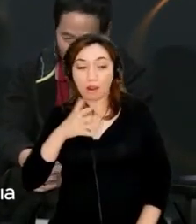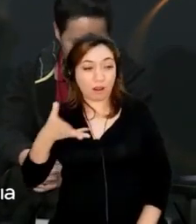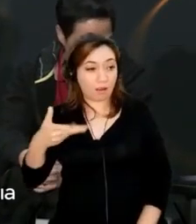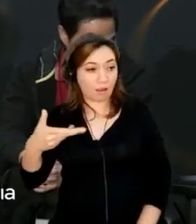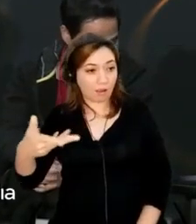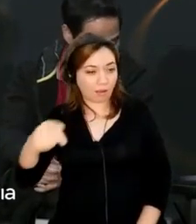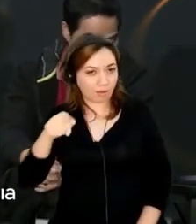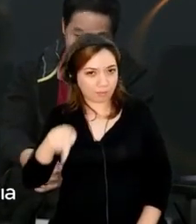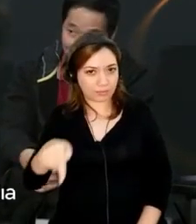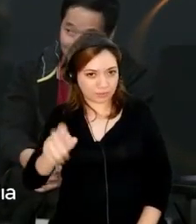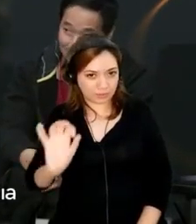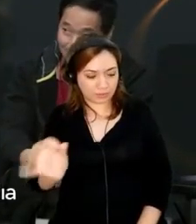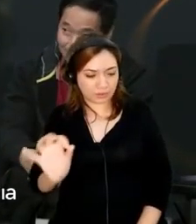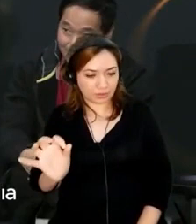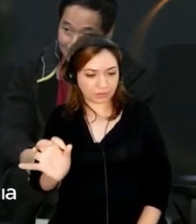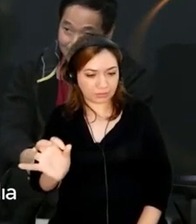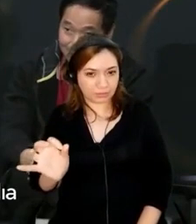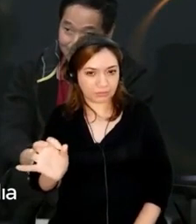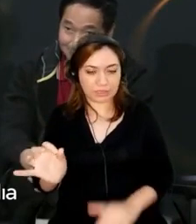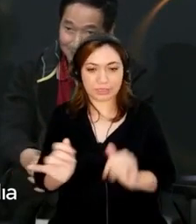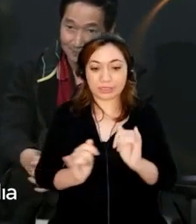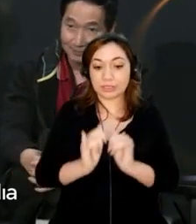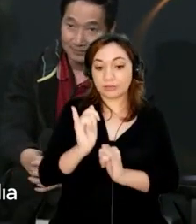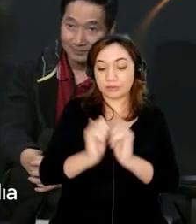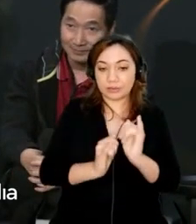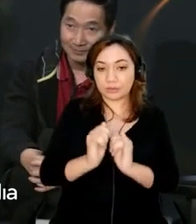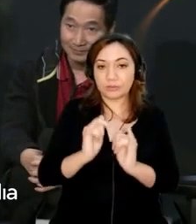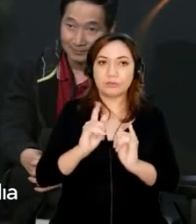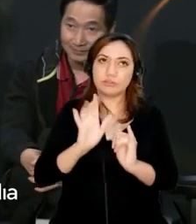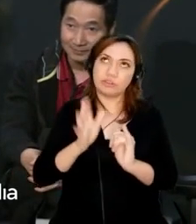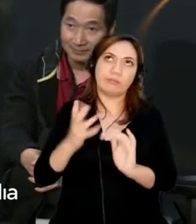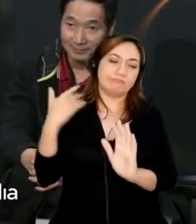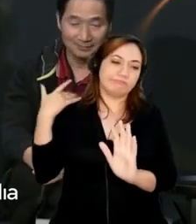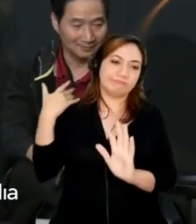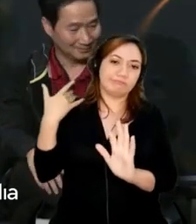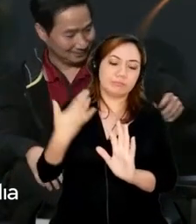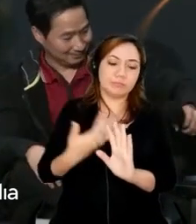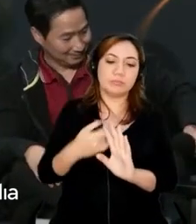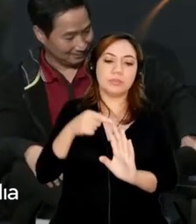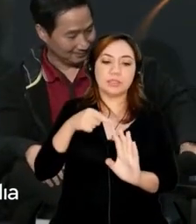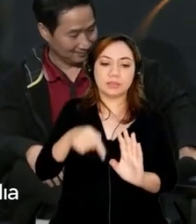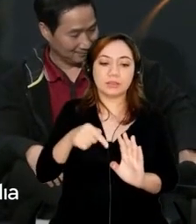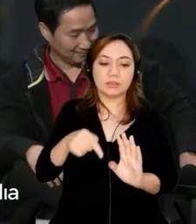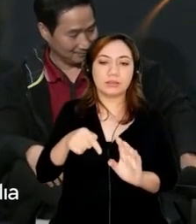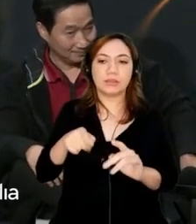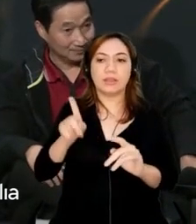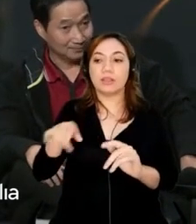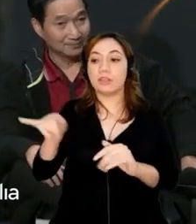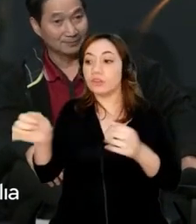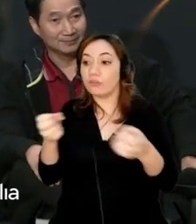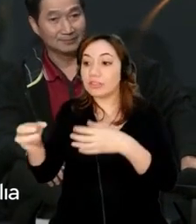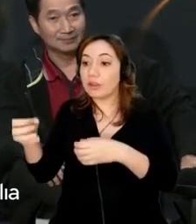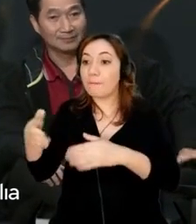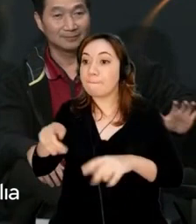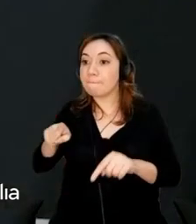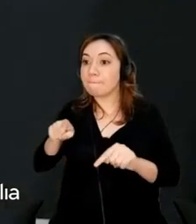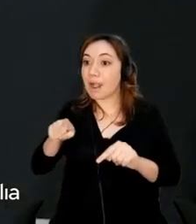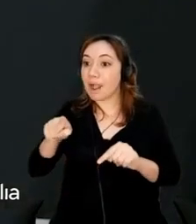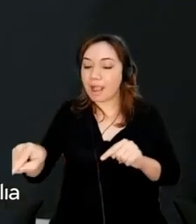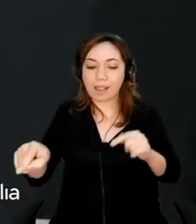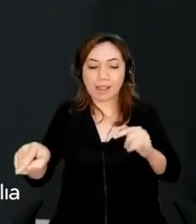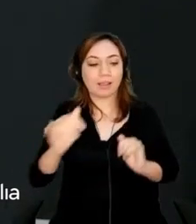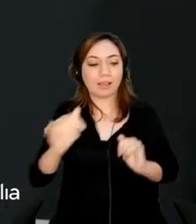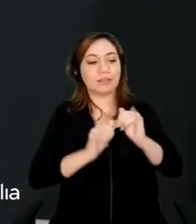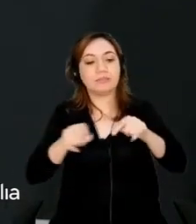Industry historically has not moved at the pace of innovation. And I think all of us here